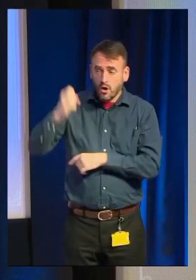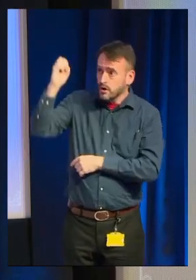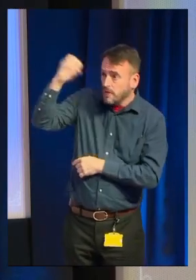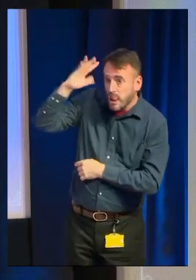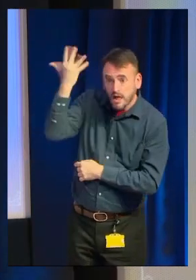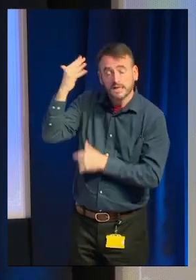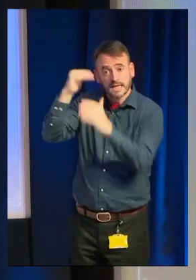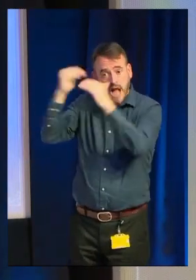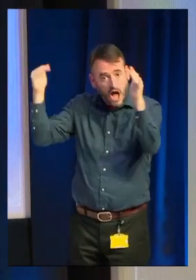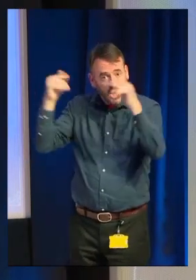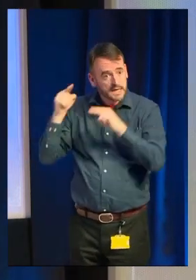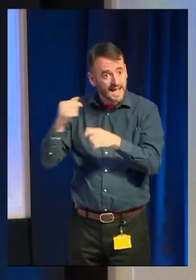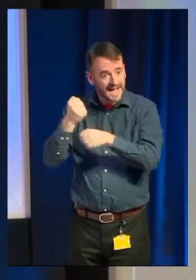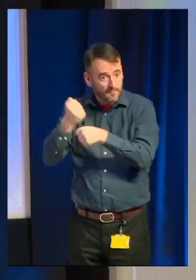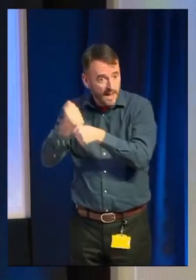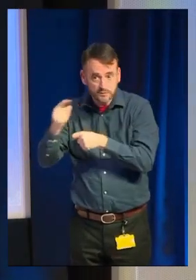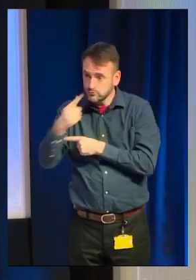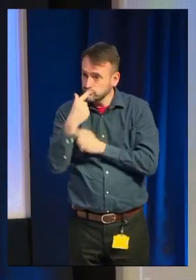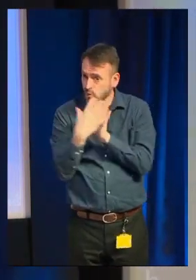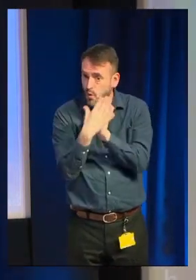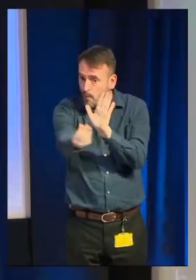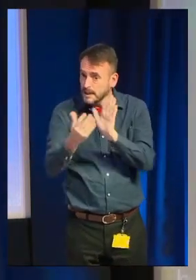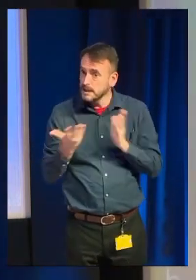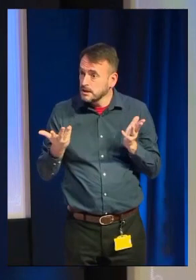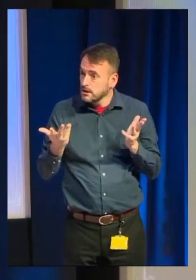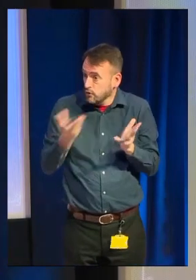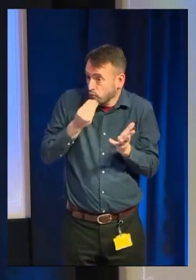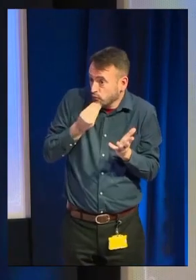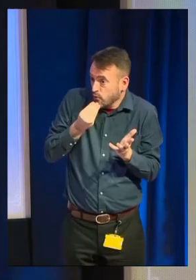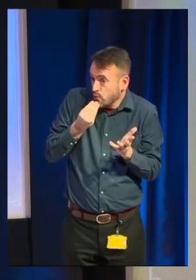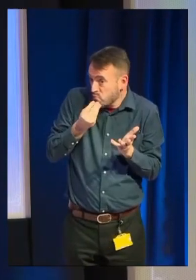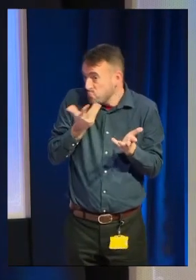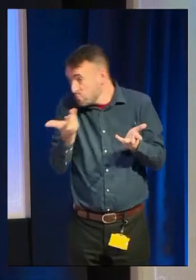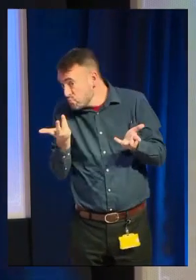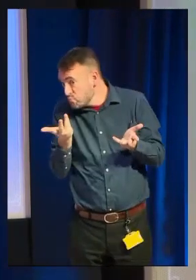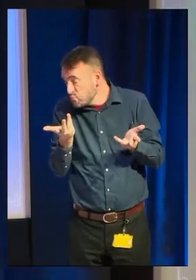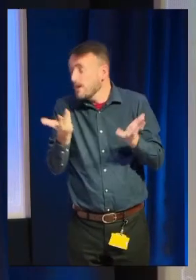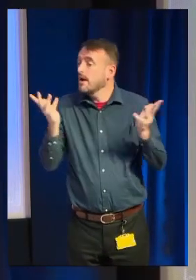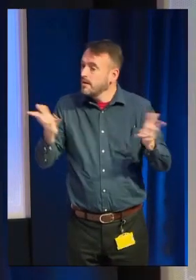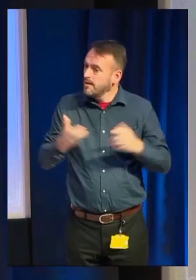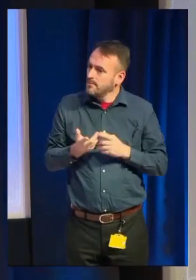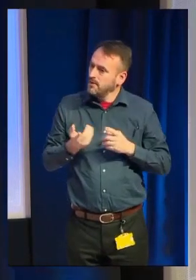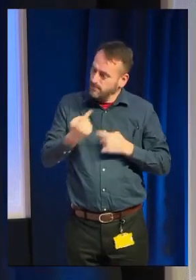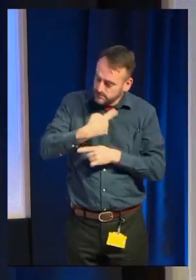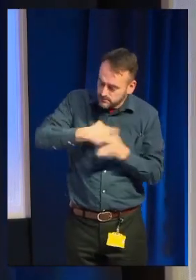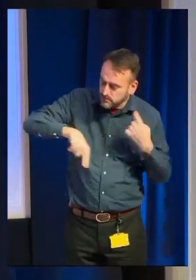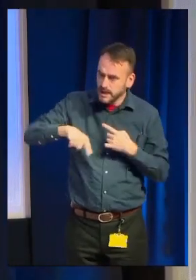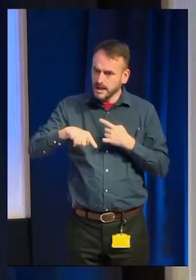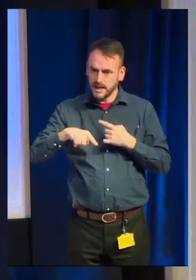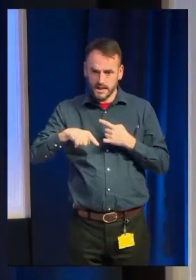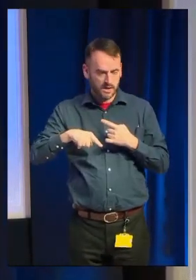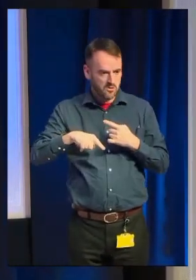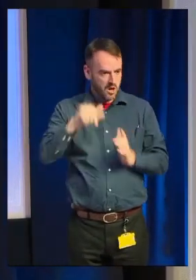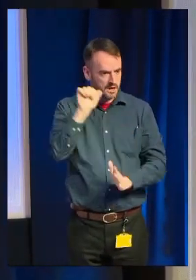work for them, but taking elements of stuff that already exists is what we do when we're making games, like when none of us are making from a blank page.